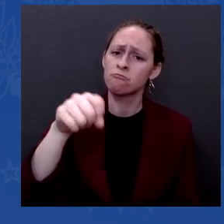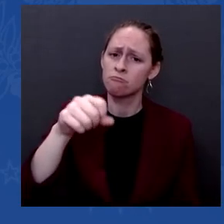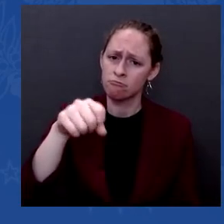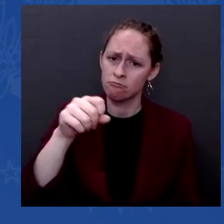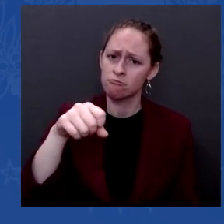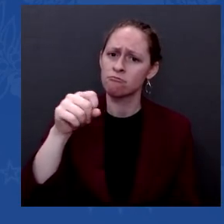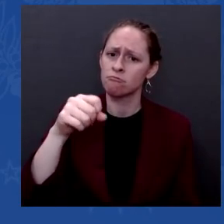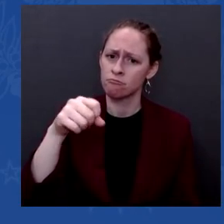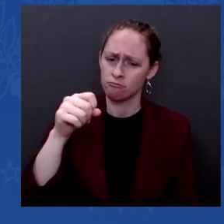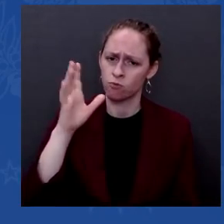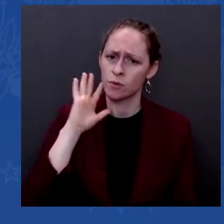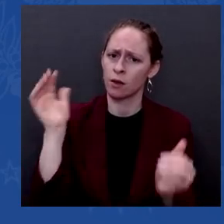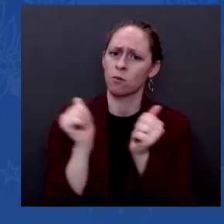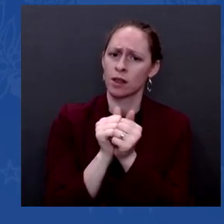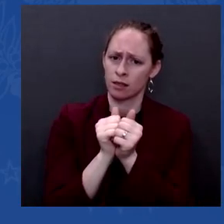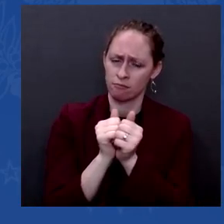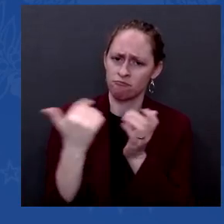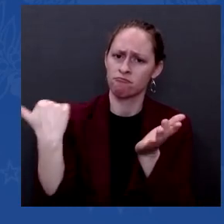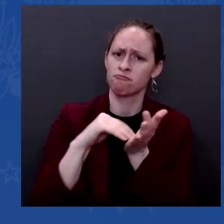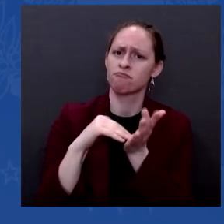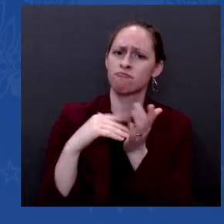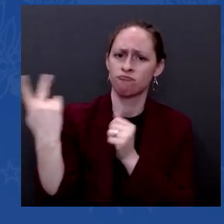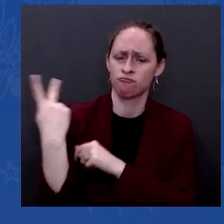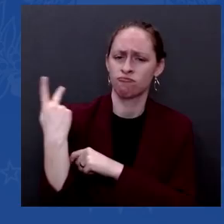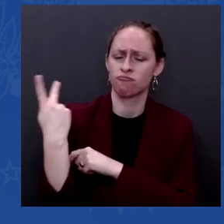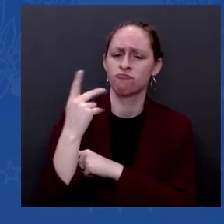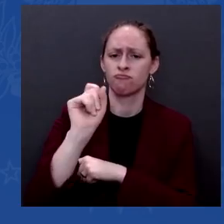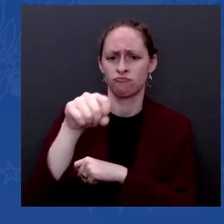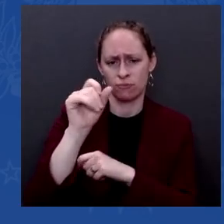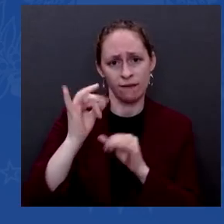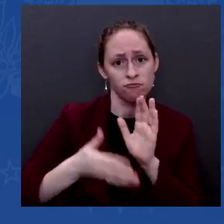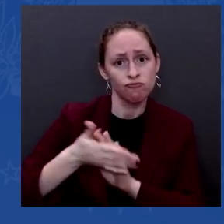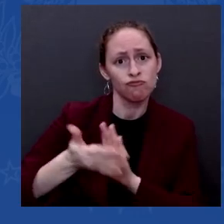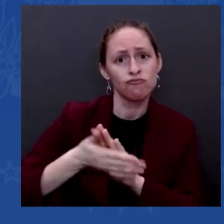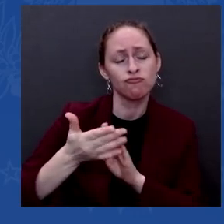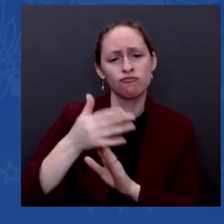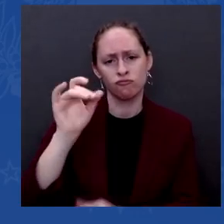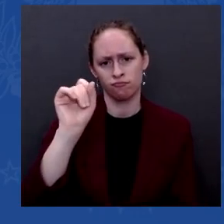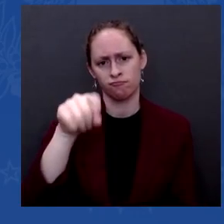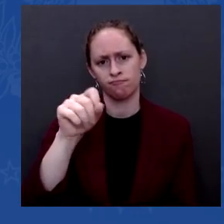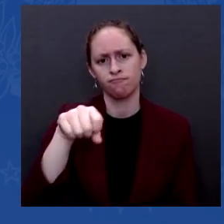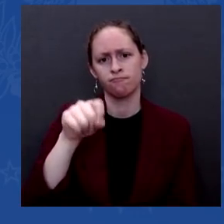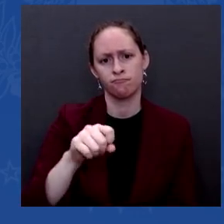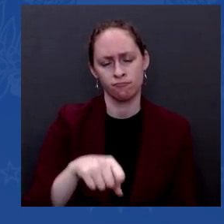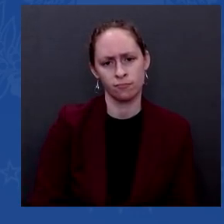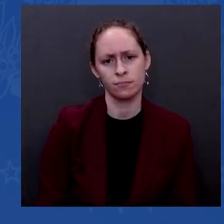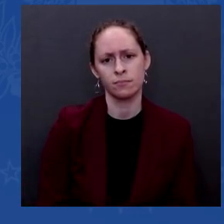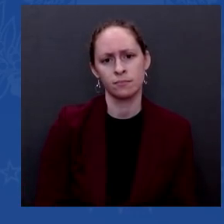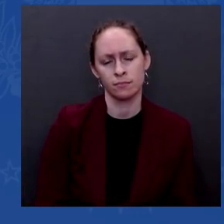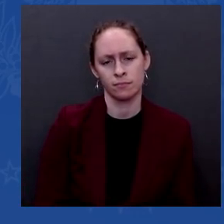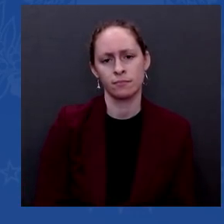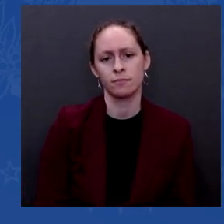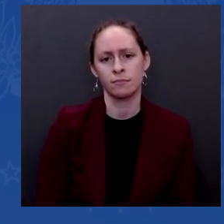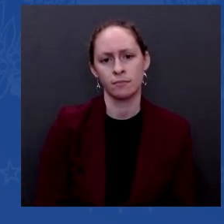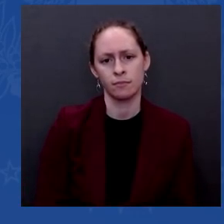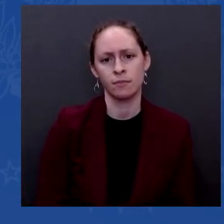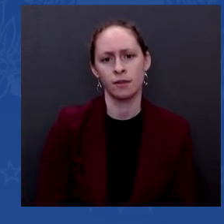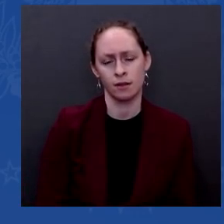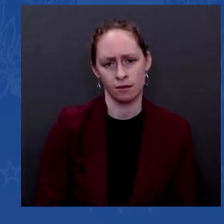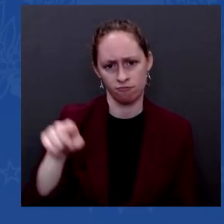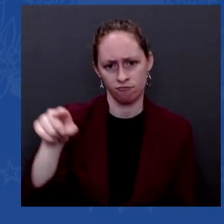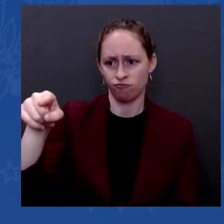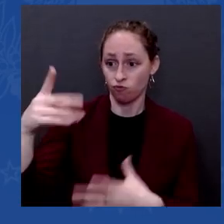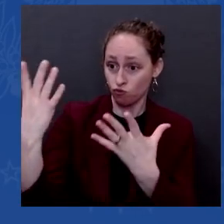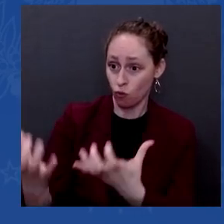I did put her in charge. I think she's doing a good job. Let me ask you, big picture, particularly when you think about voting rights and the struggles